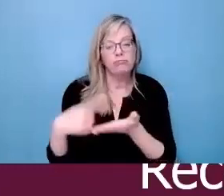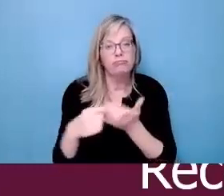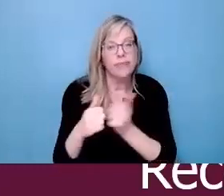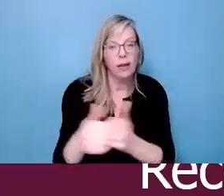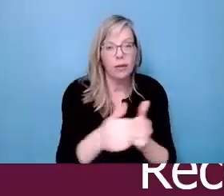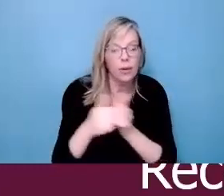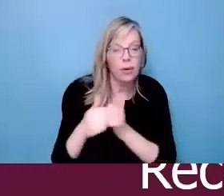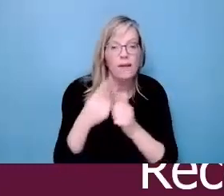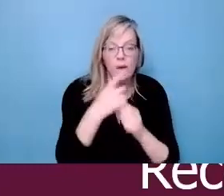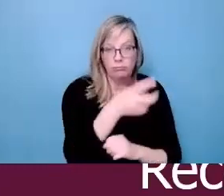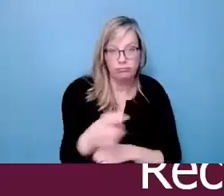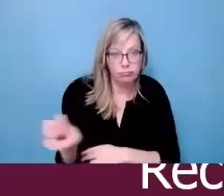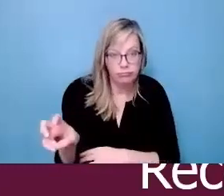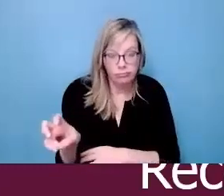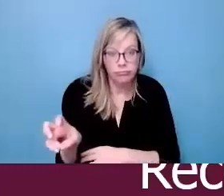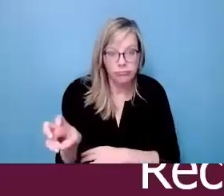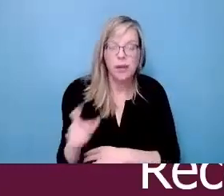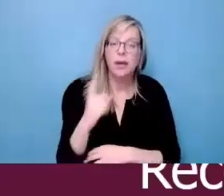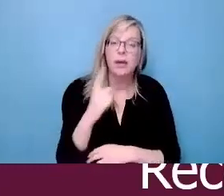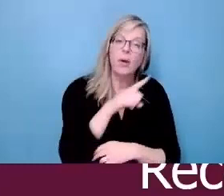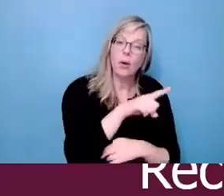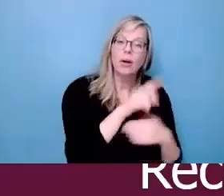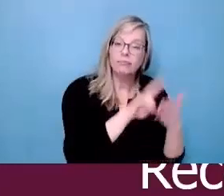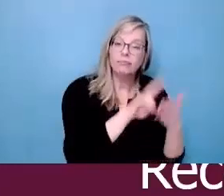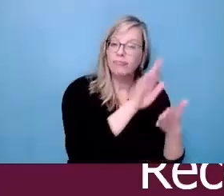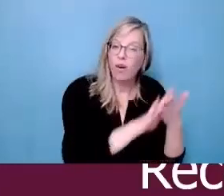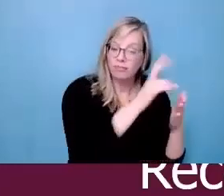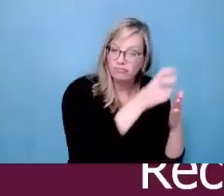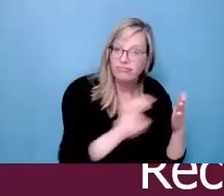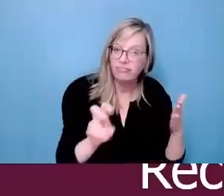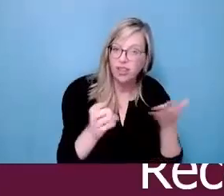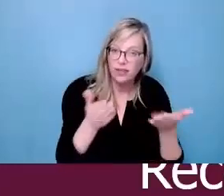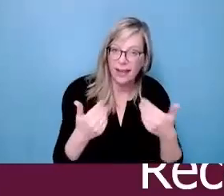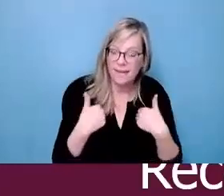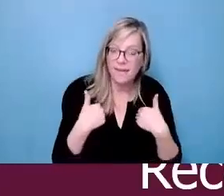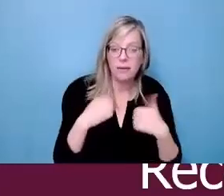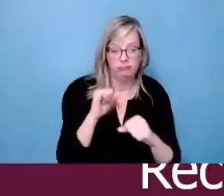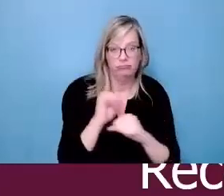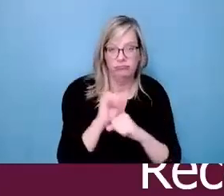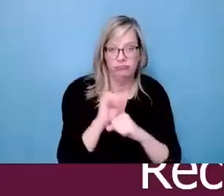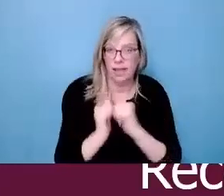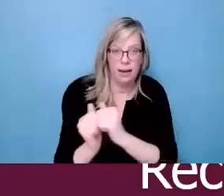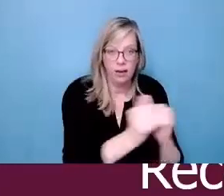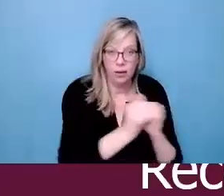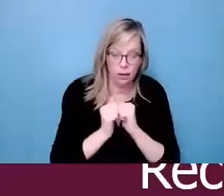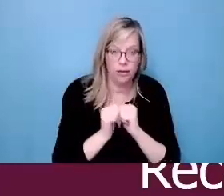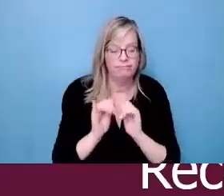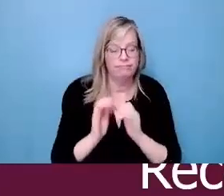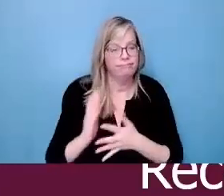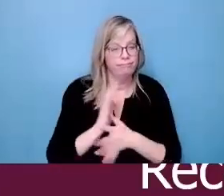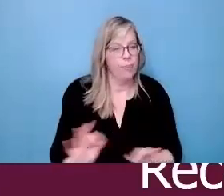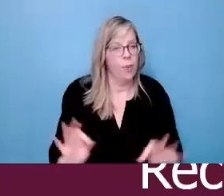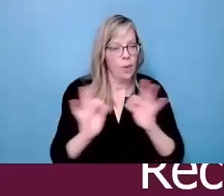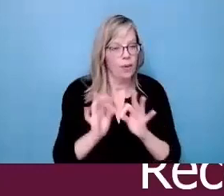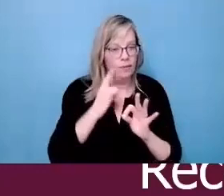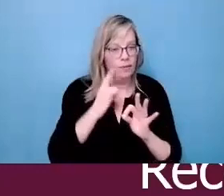transitions, transition services or post secondary education options. So that idea of collaboration was was was was